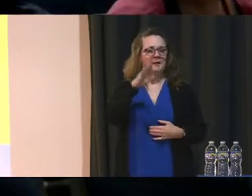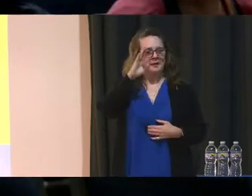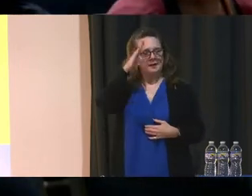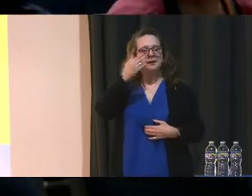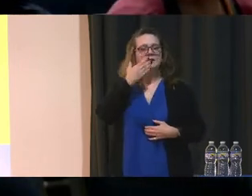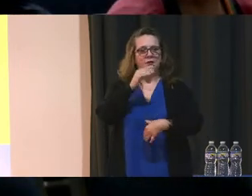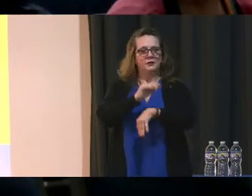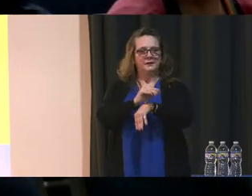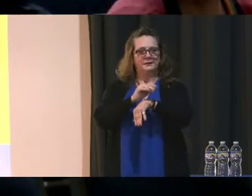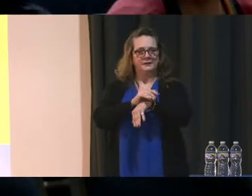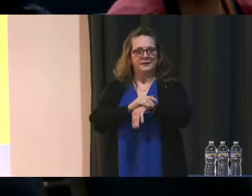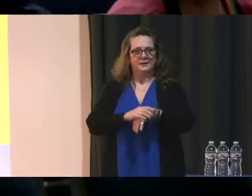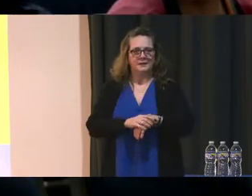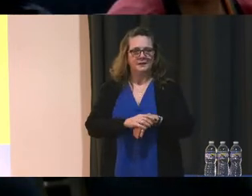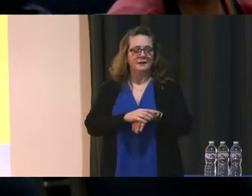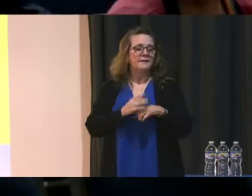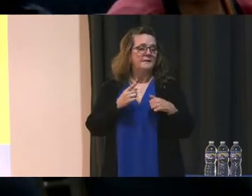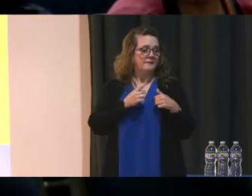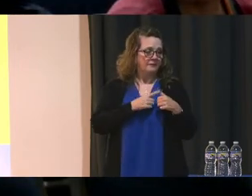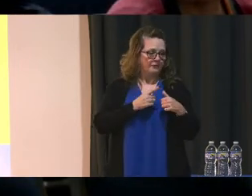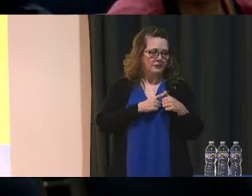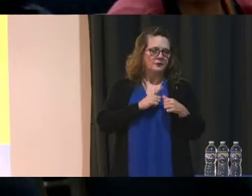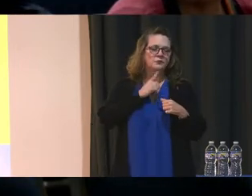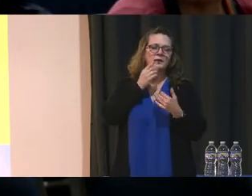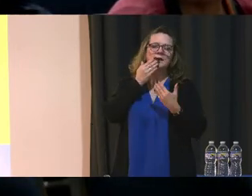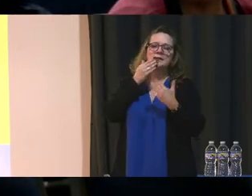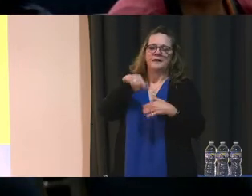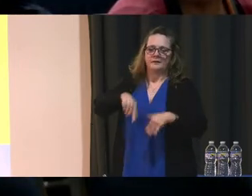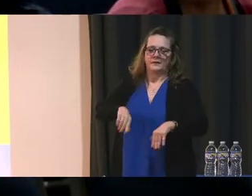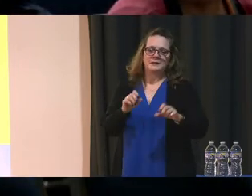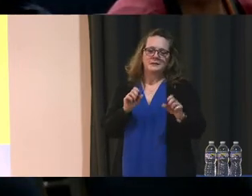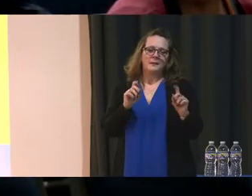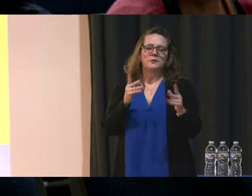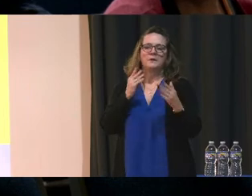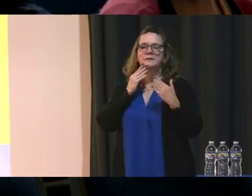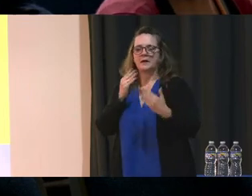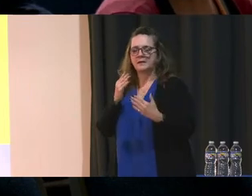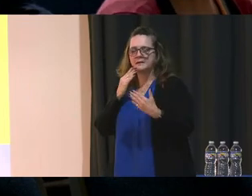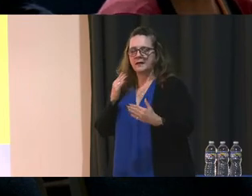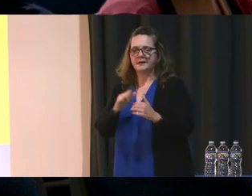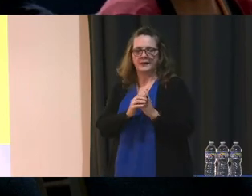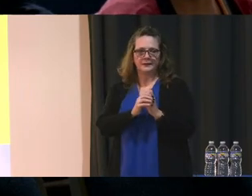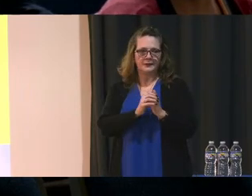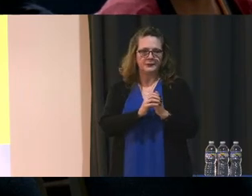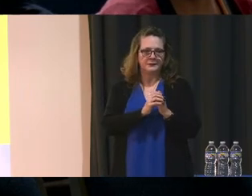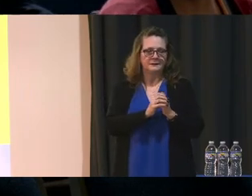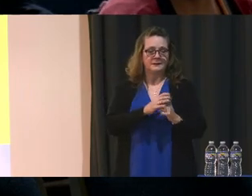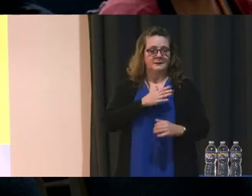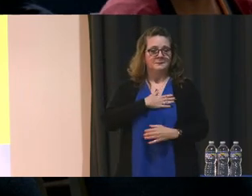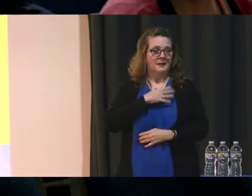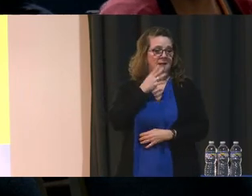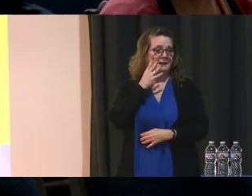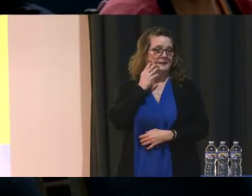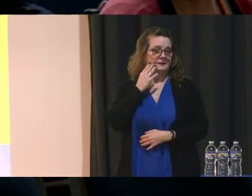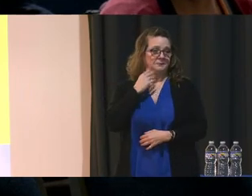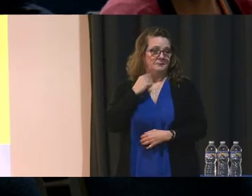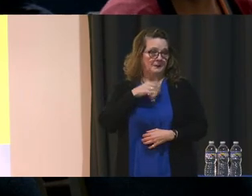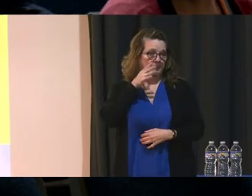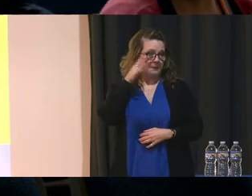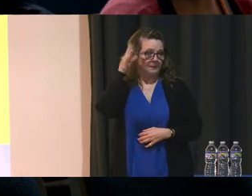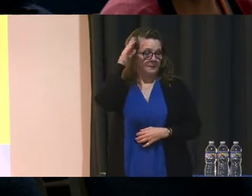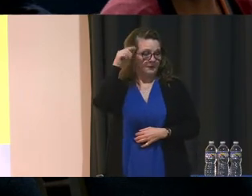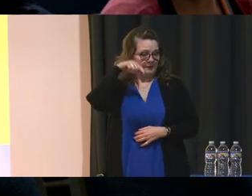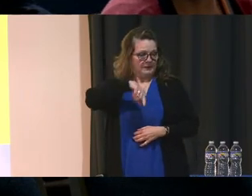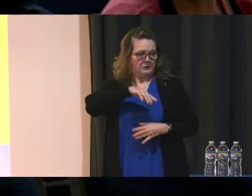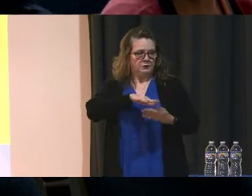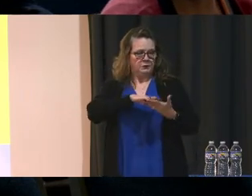much. I just want to, first off, really thank you for this opportunity. It's been my experience so far as a parent in this district that